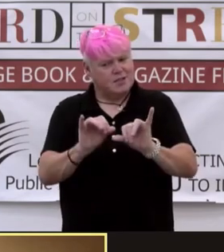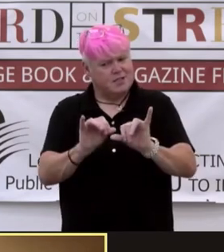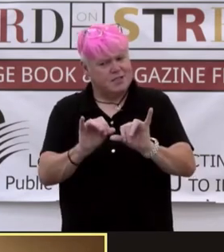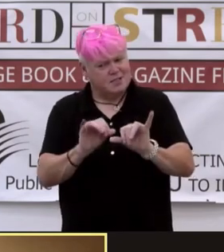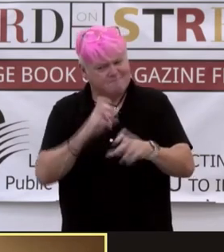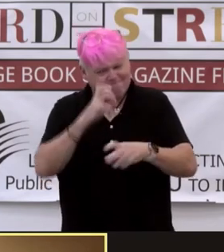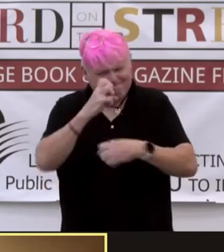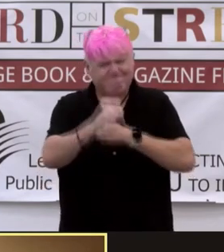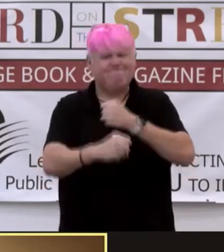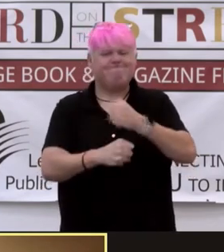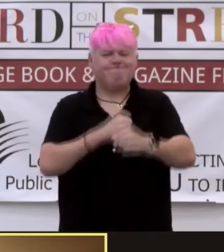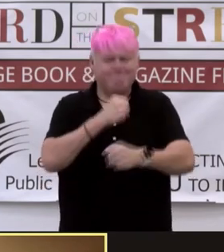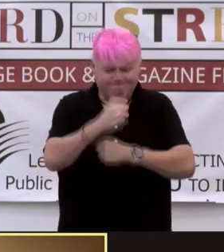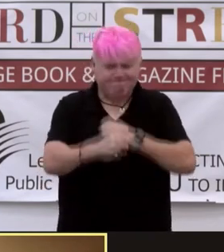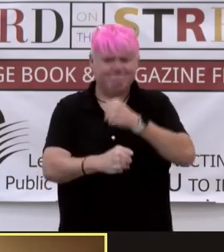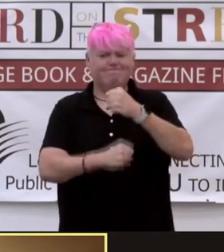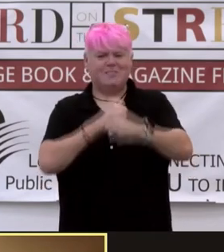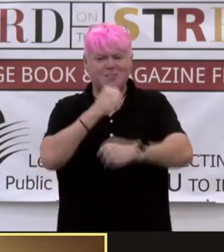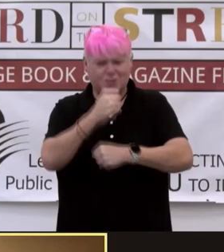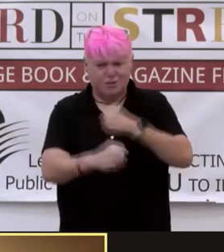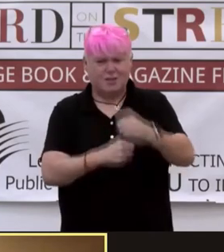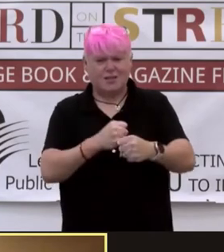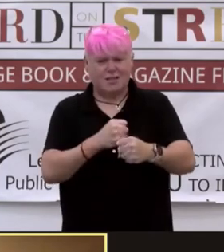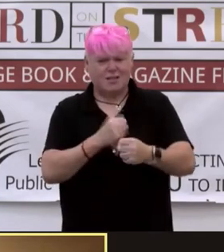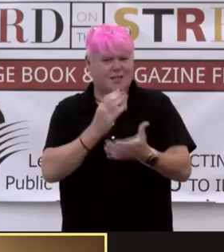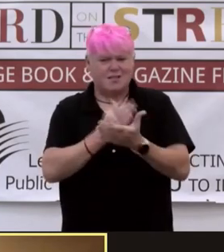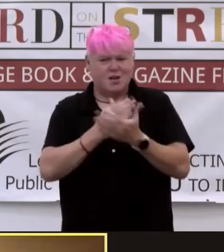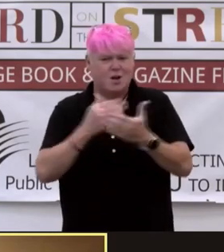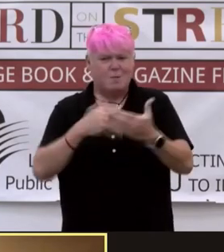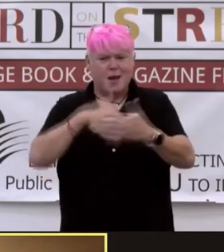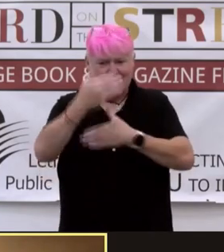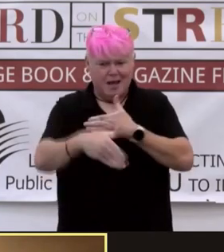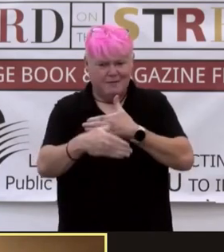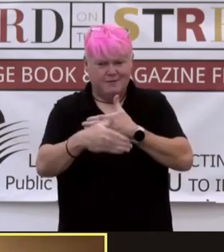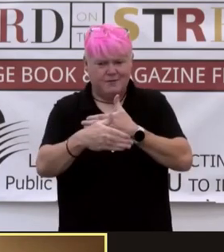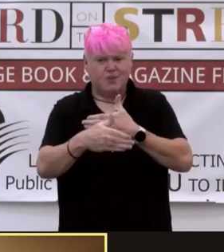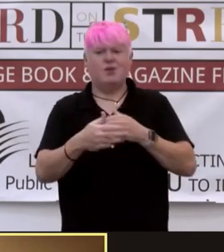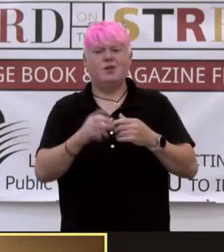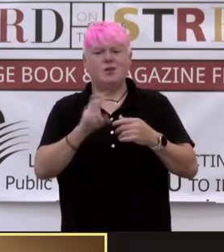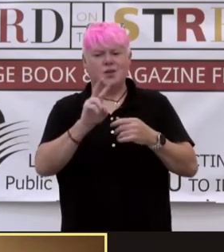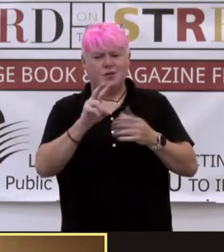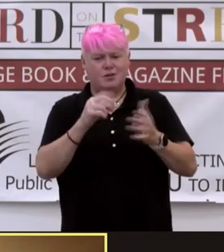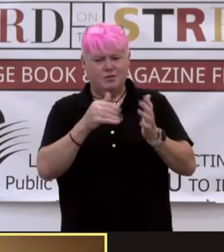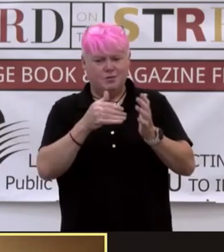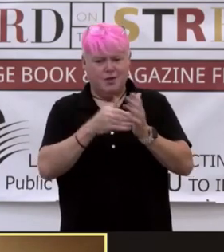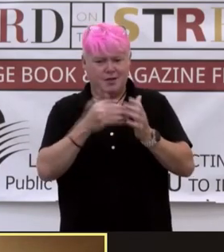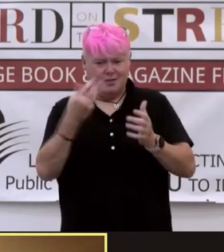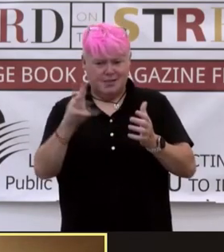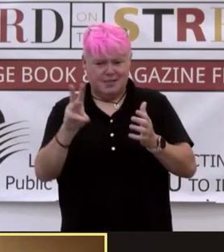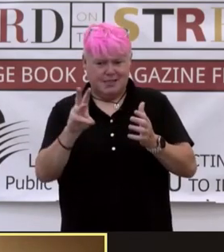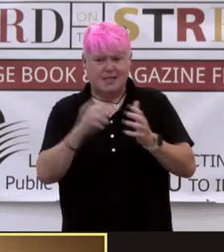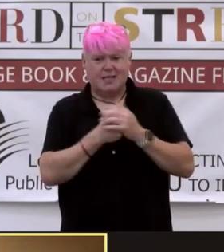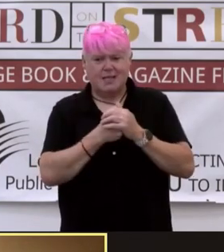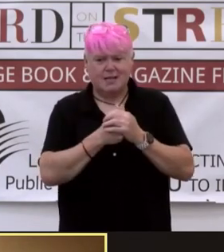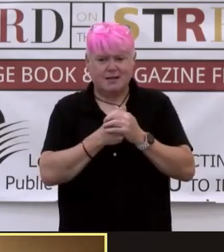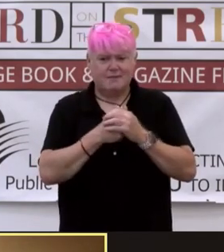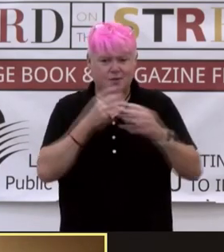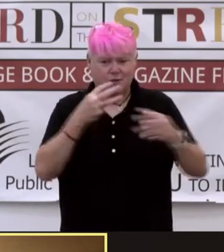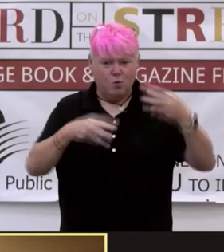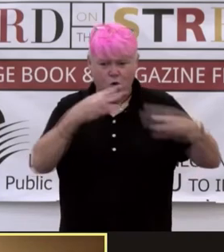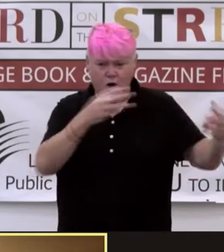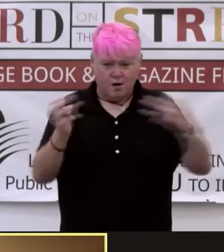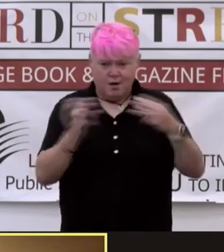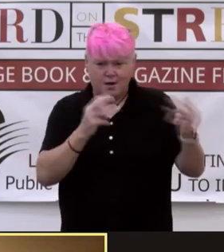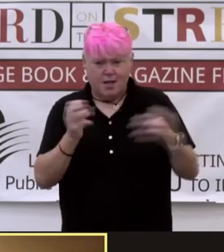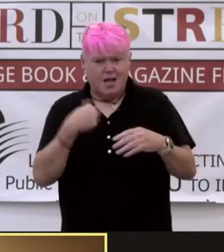It feels like we didn't stop after November 2016. It just kept rolling. Exactly. So, I needed